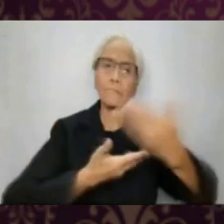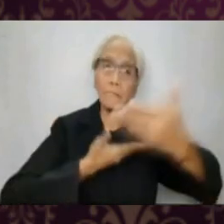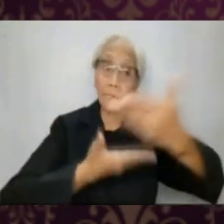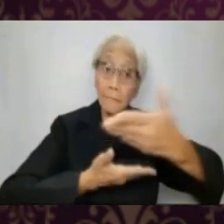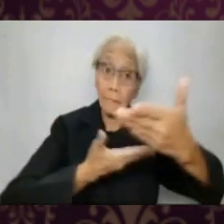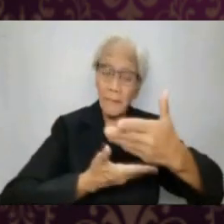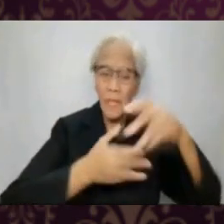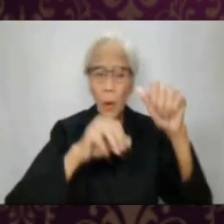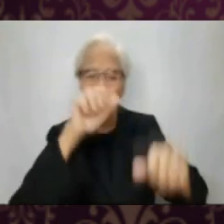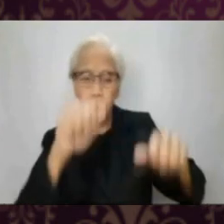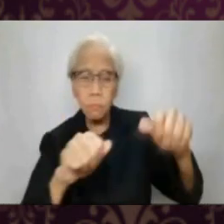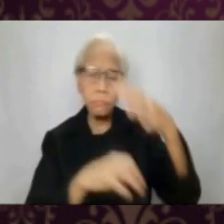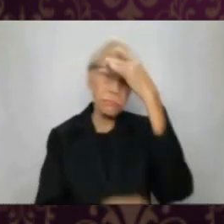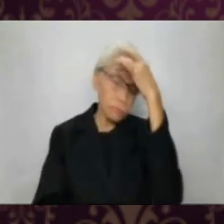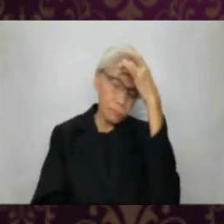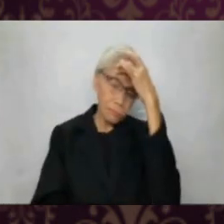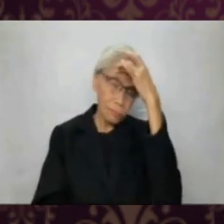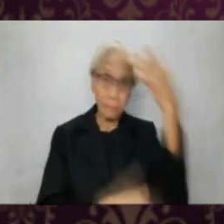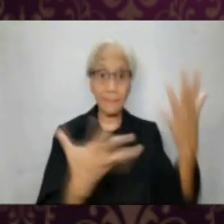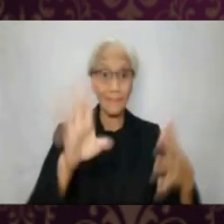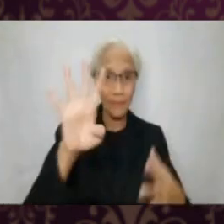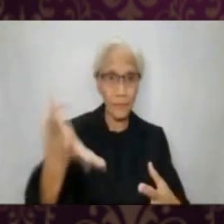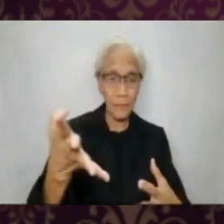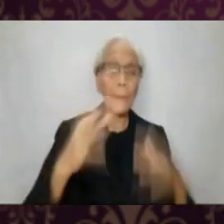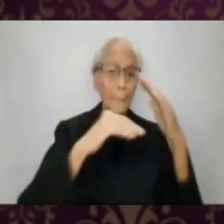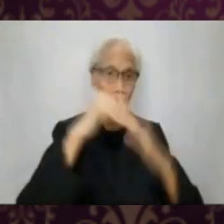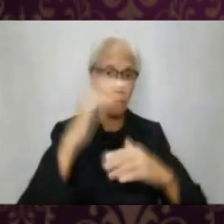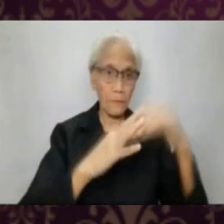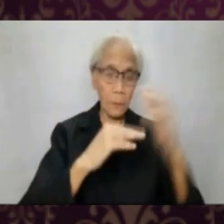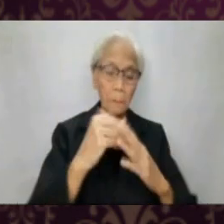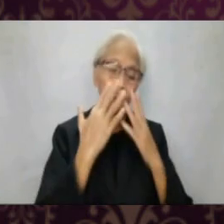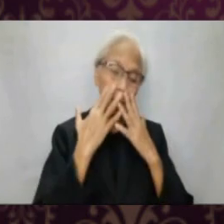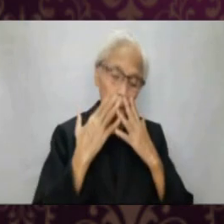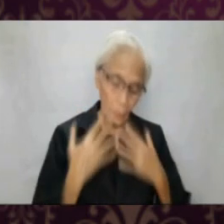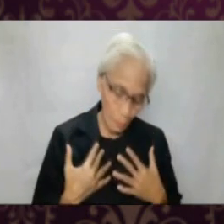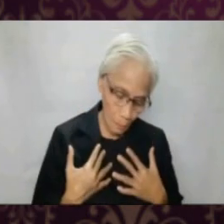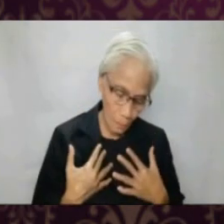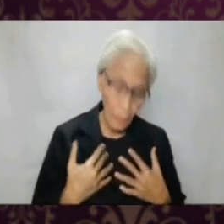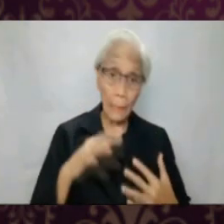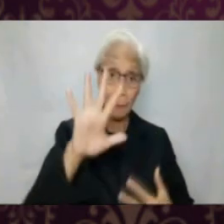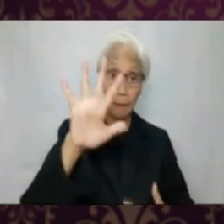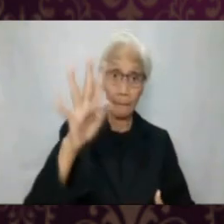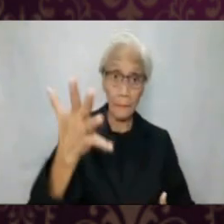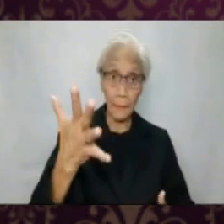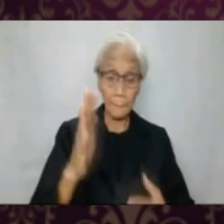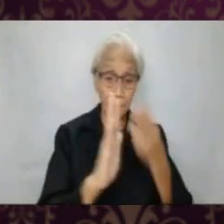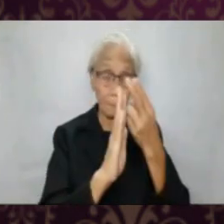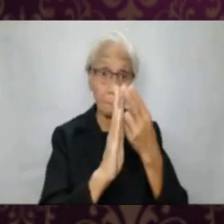to the ignorant. Number three, counseling the doubtful. Number four,